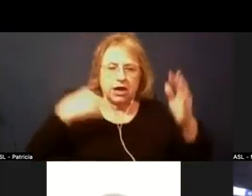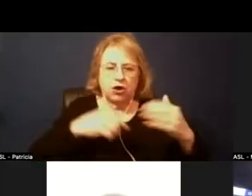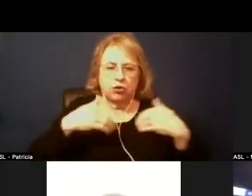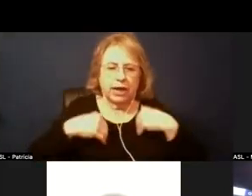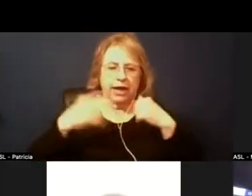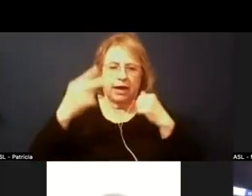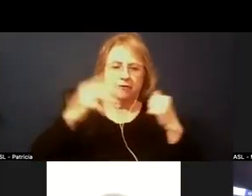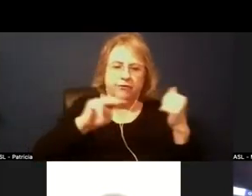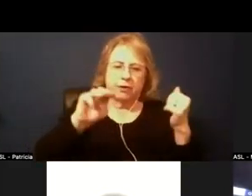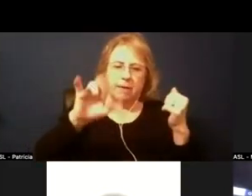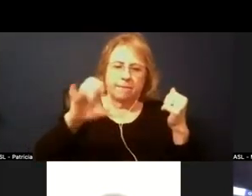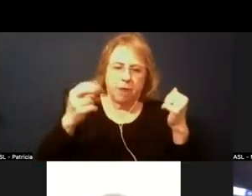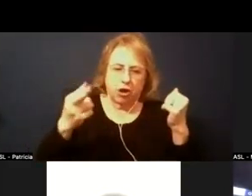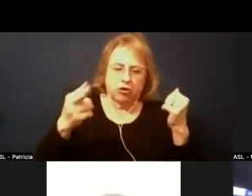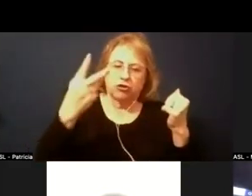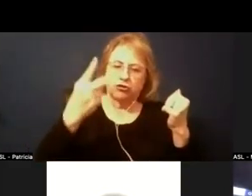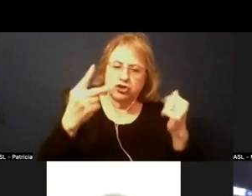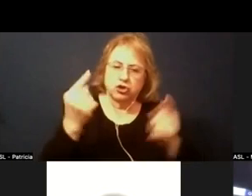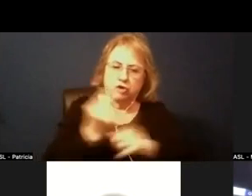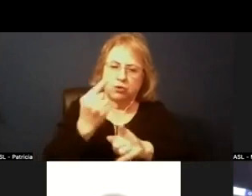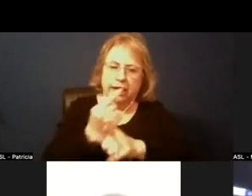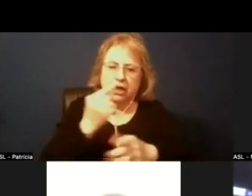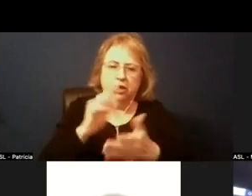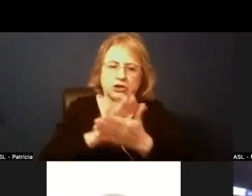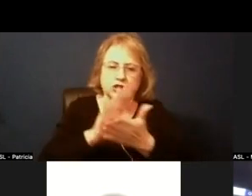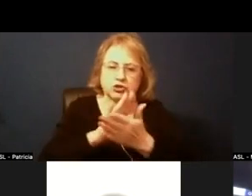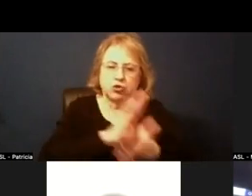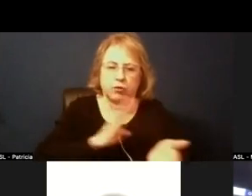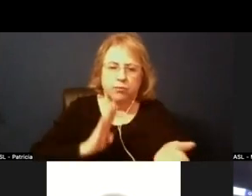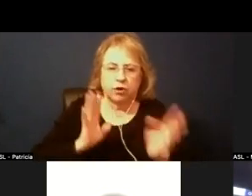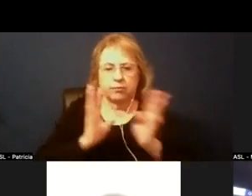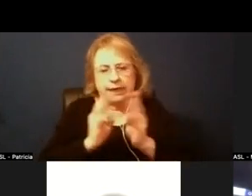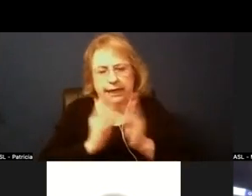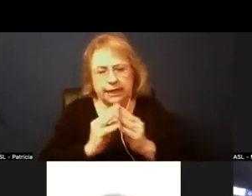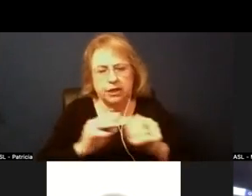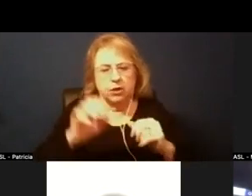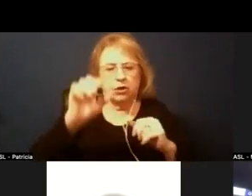matched up with the dates for february which are the 10th and the 24th of march